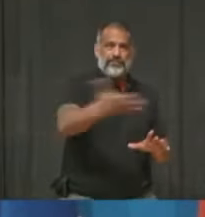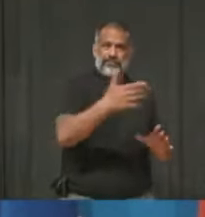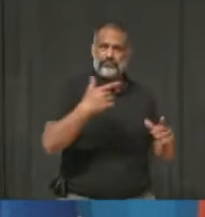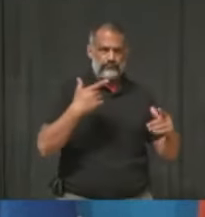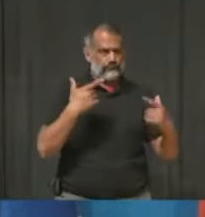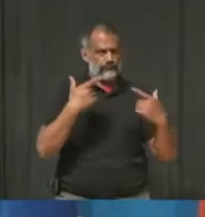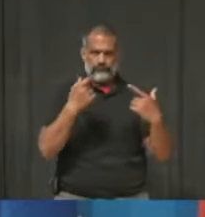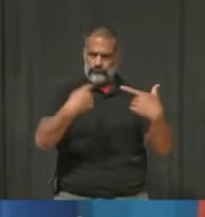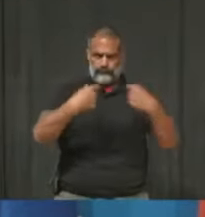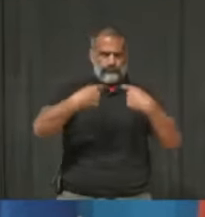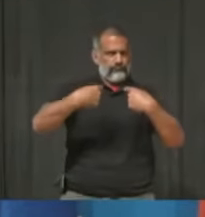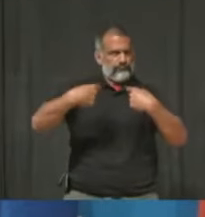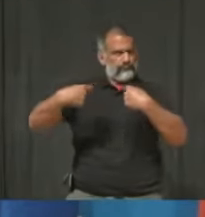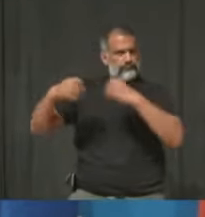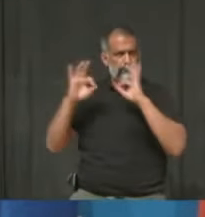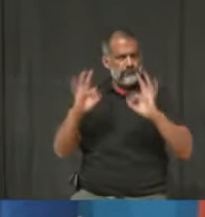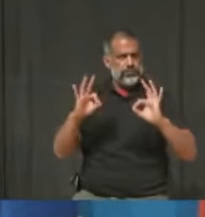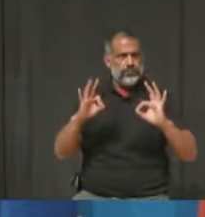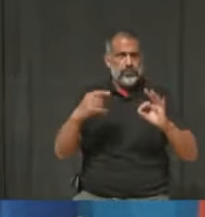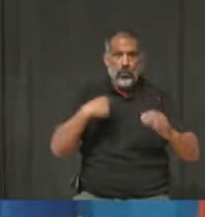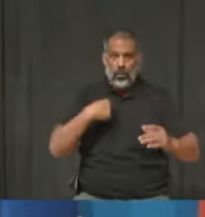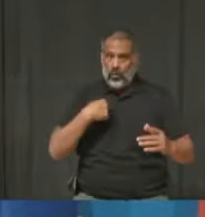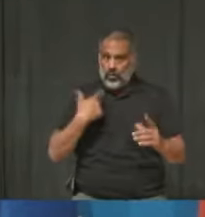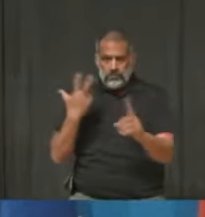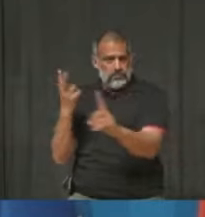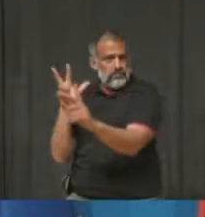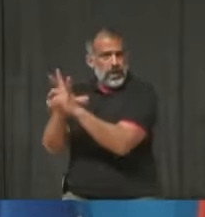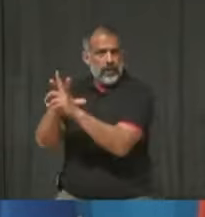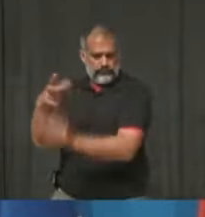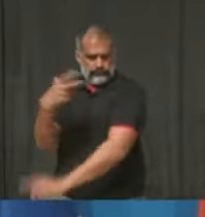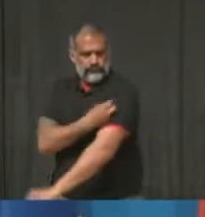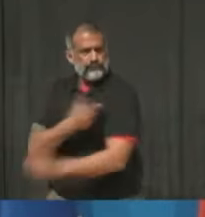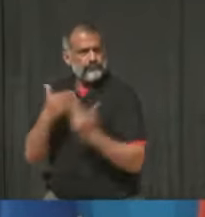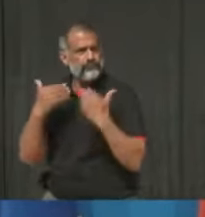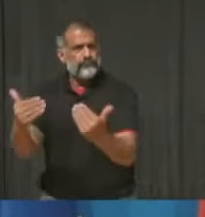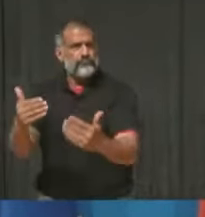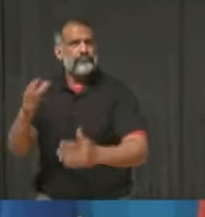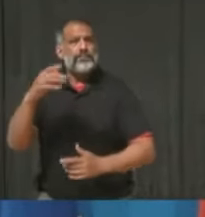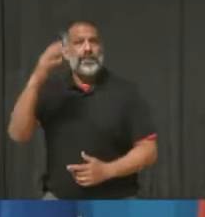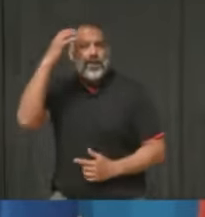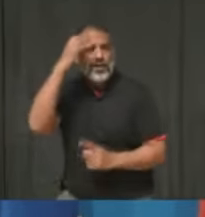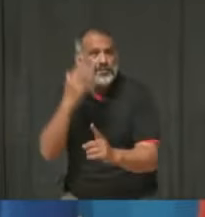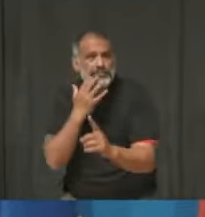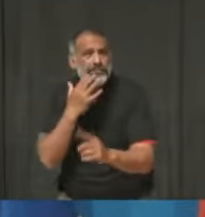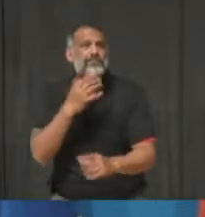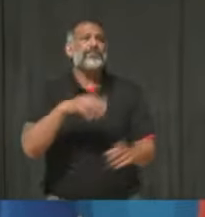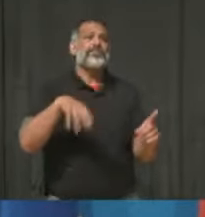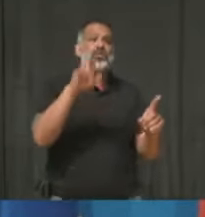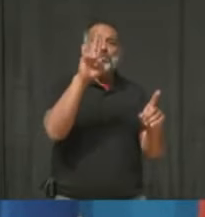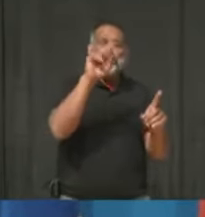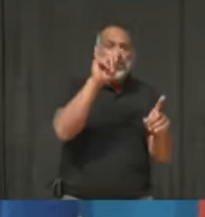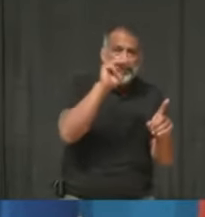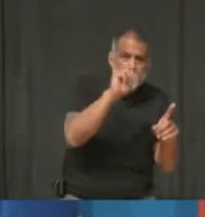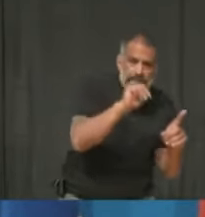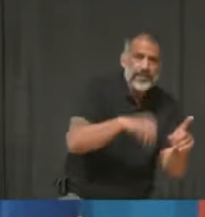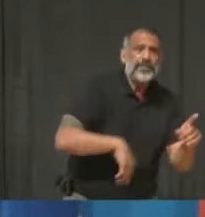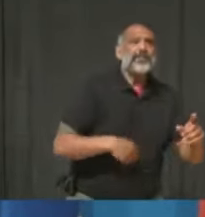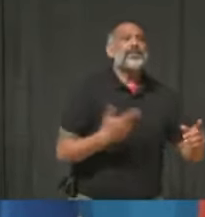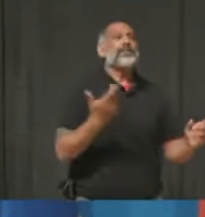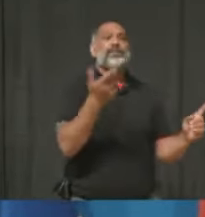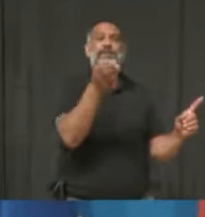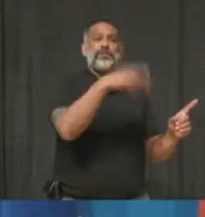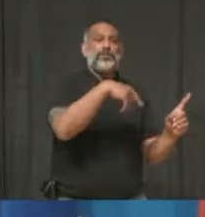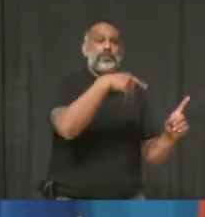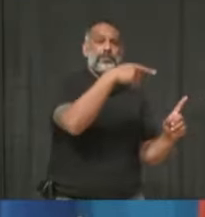me just how easy it was for them to get their vaccine at Trillium Health Partners at UTM, Paramount Fine Food